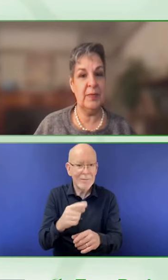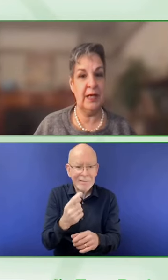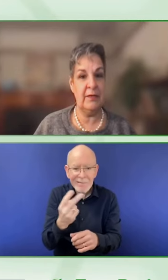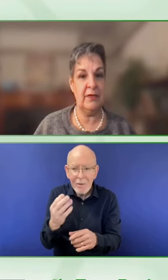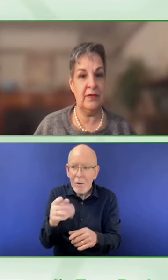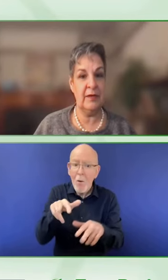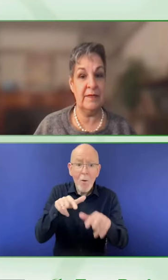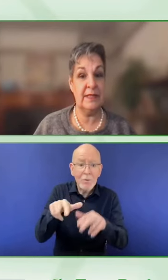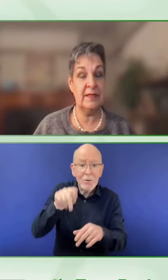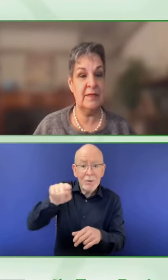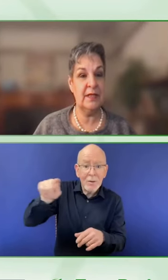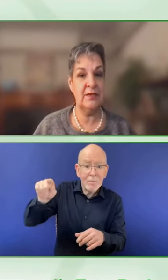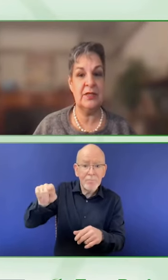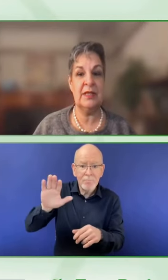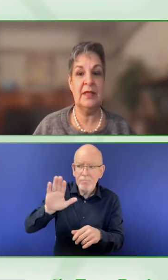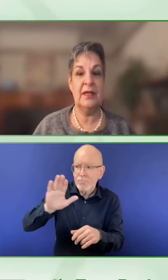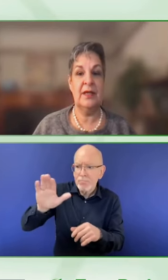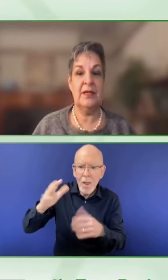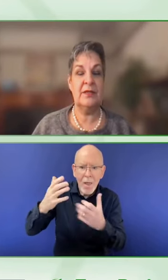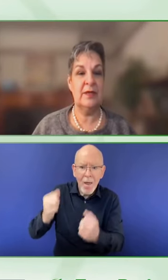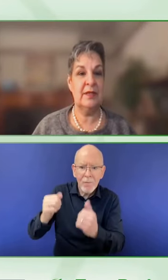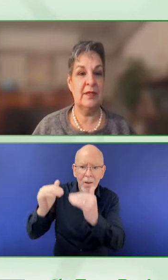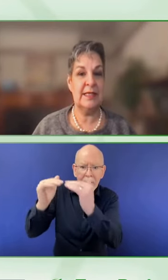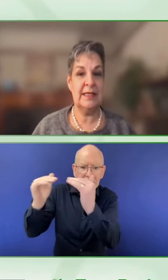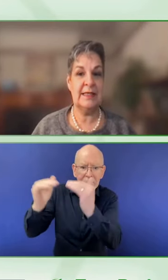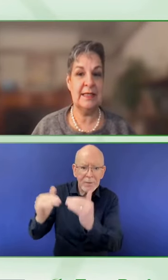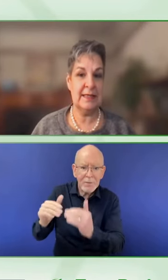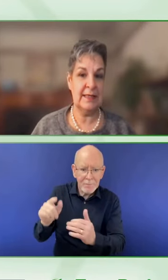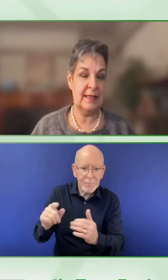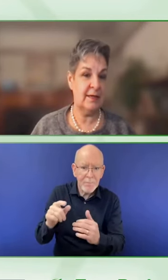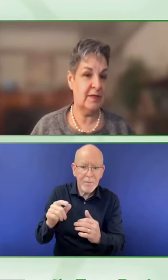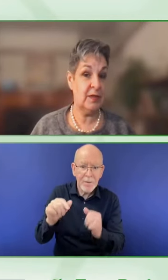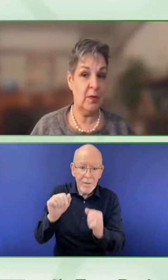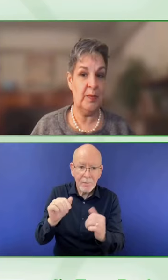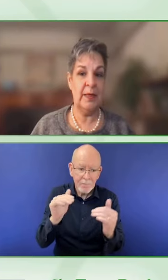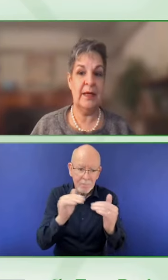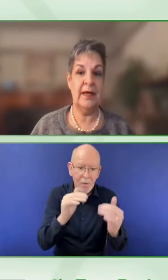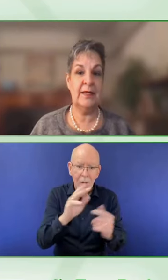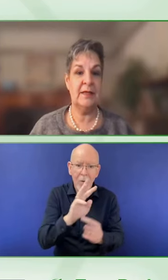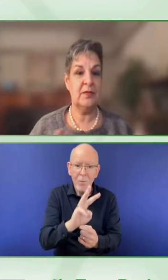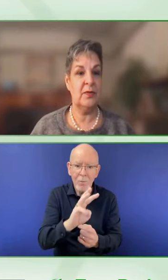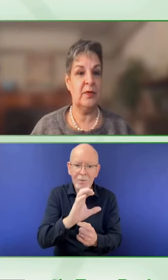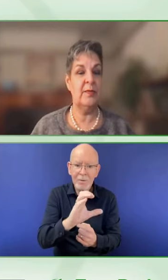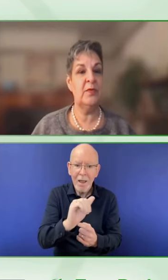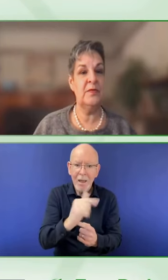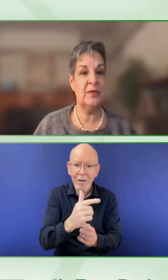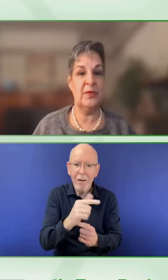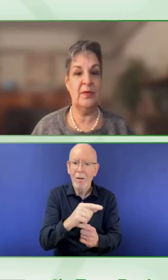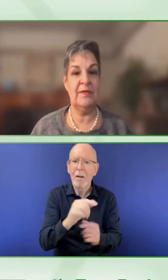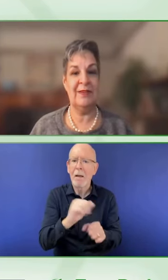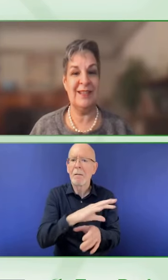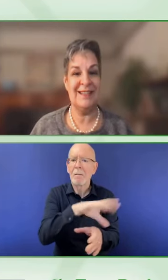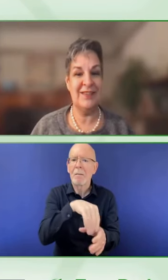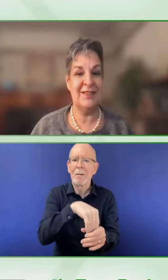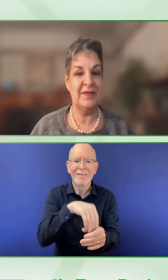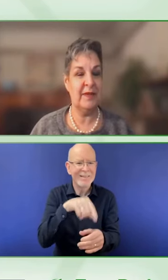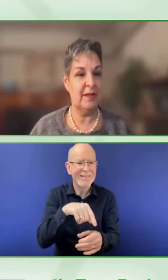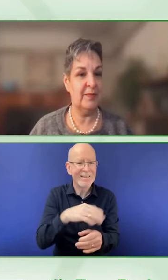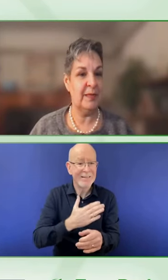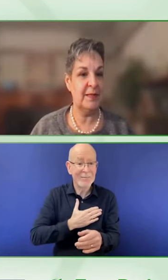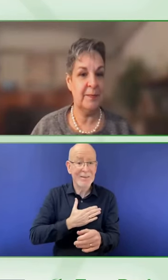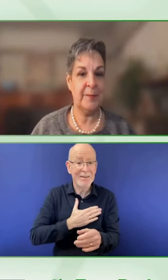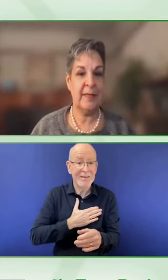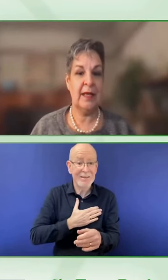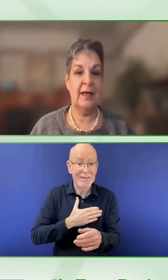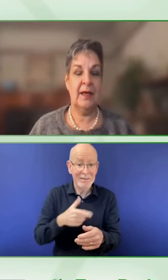the expected behavior of assistive technology. So that there is consistency of scope as a story moves through the various stages